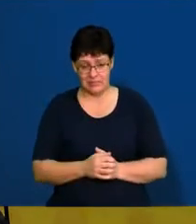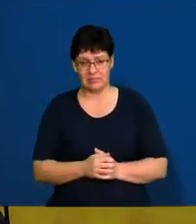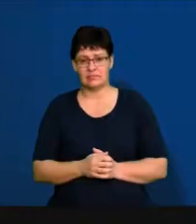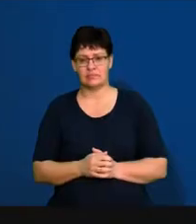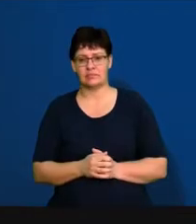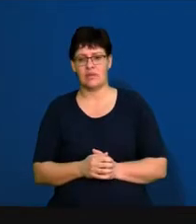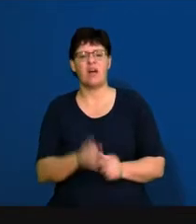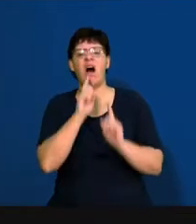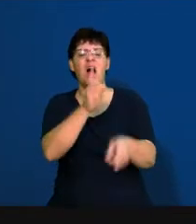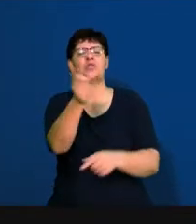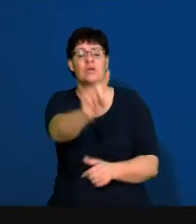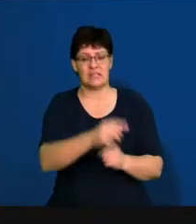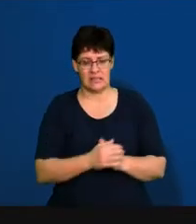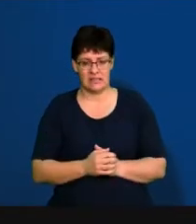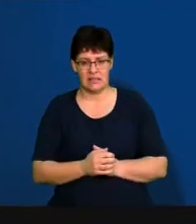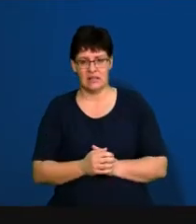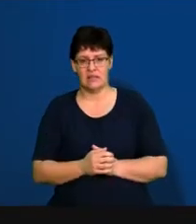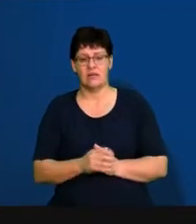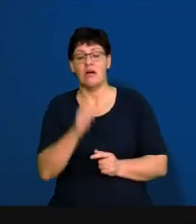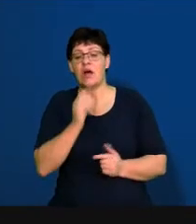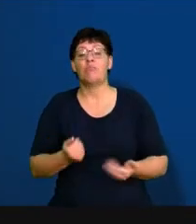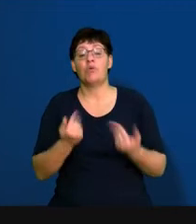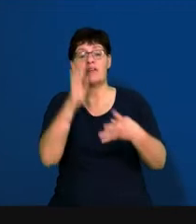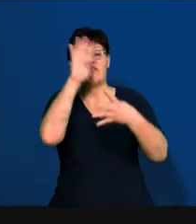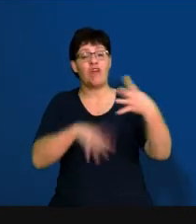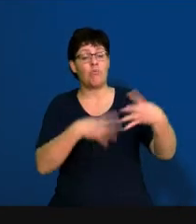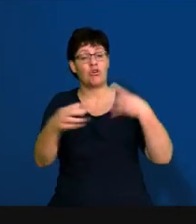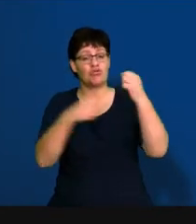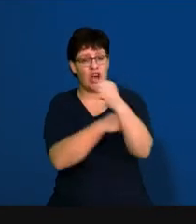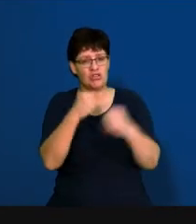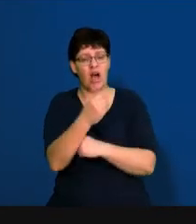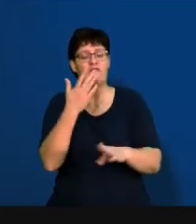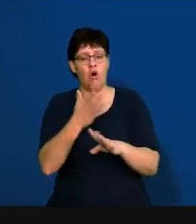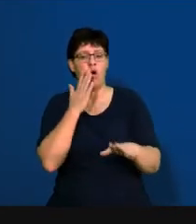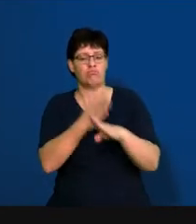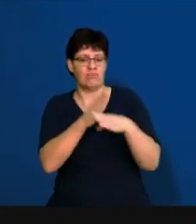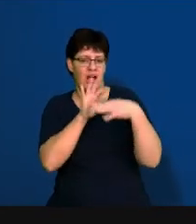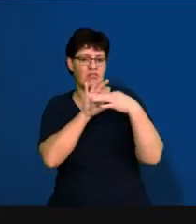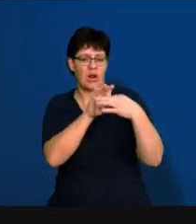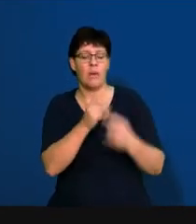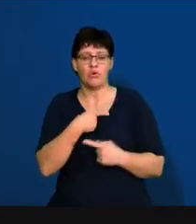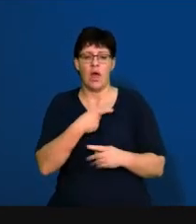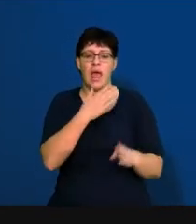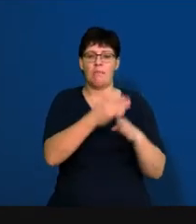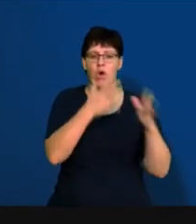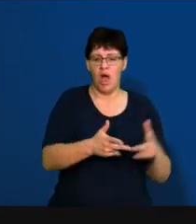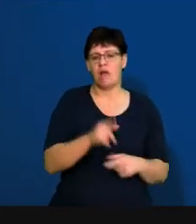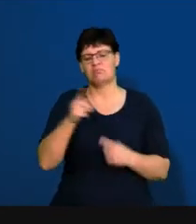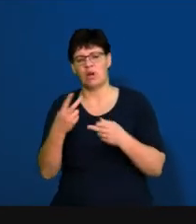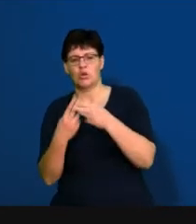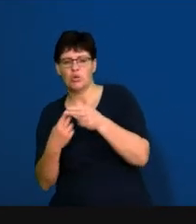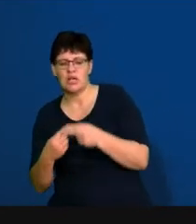let's look at what the answer says. So it provides a framework structure for labor relations between employers, employees, trade unions,